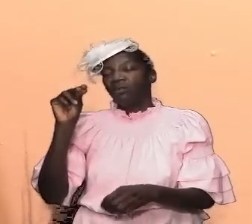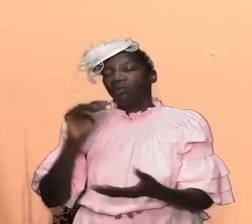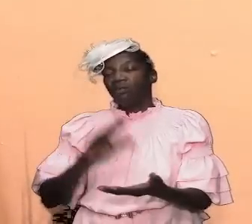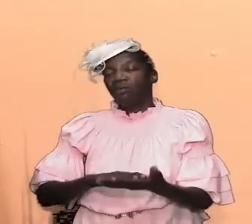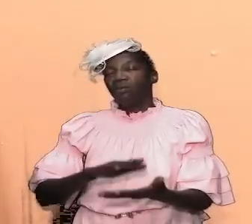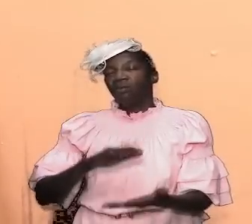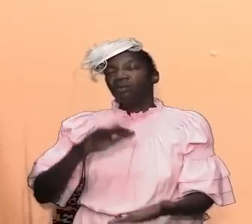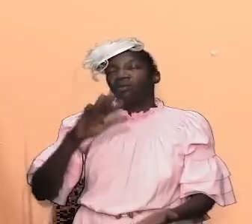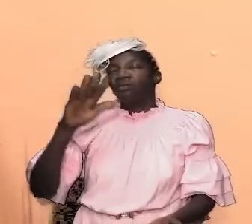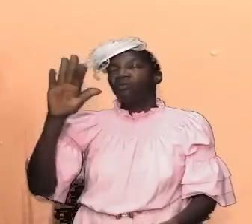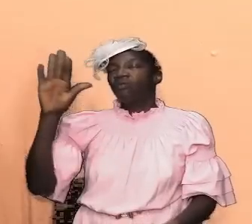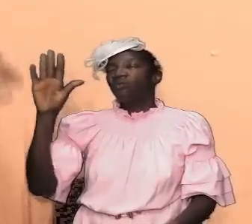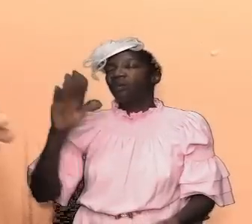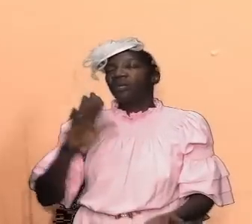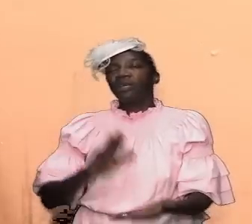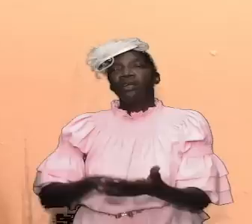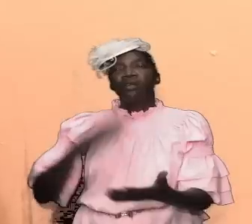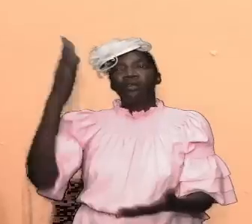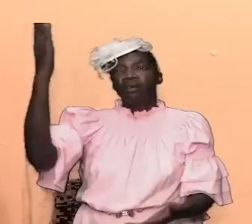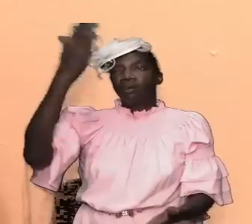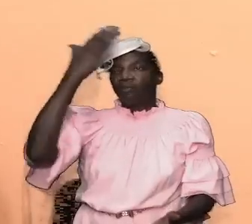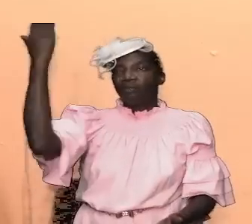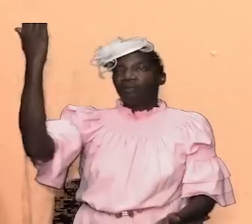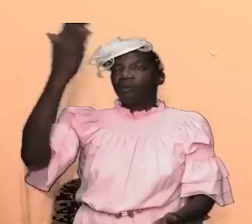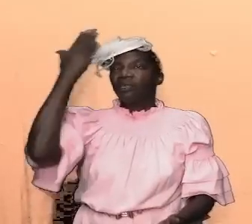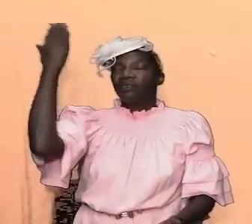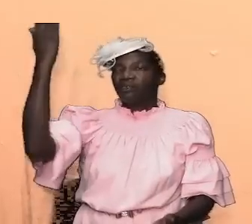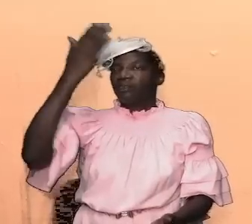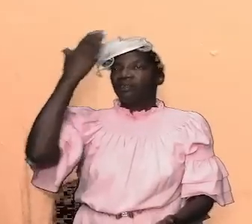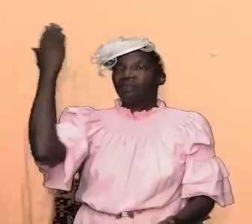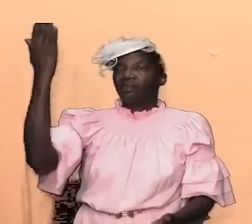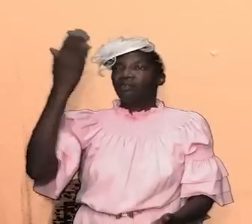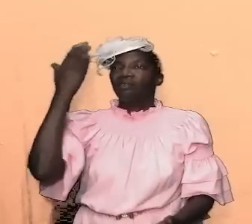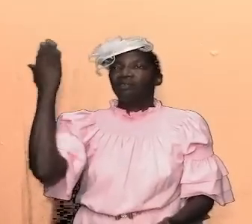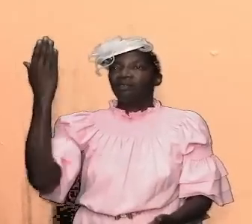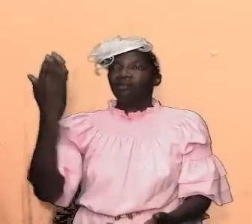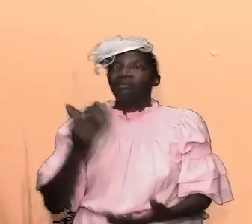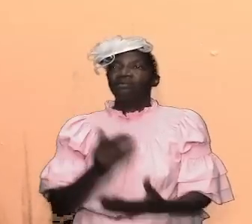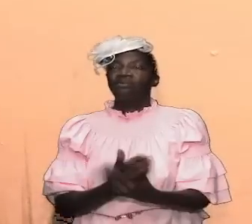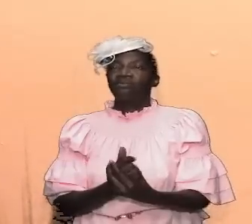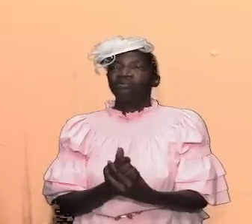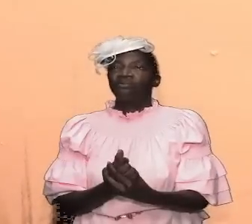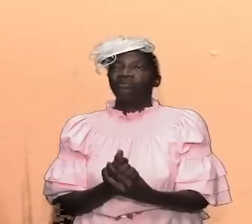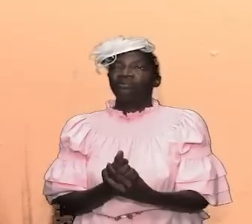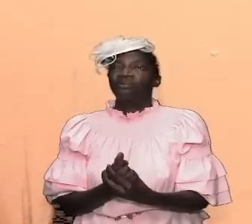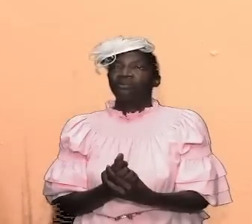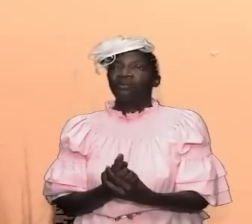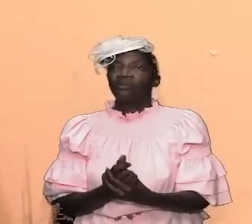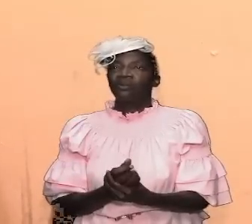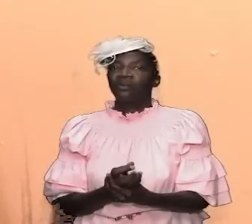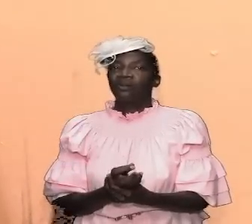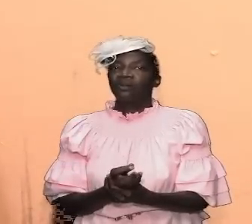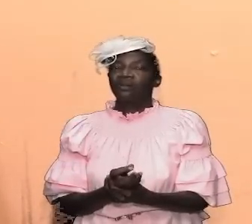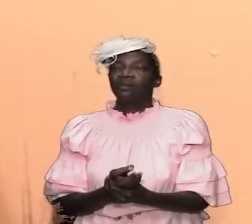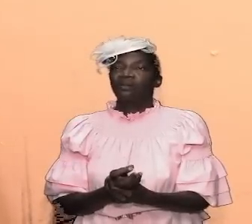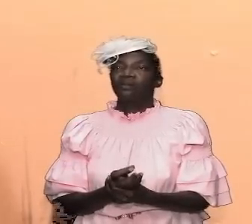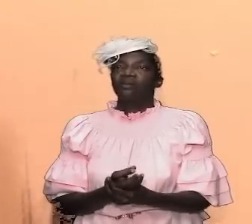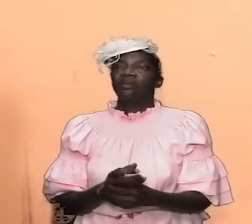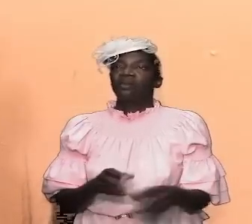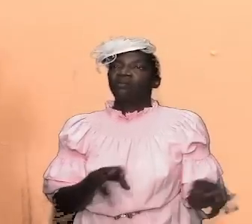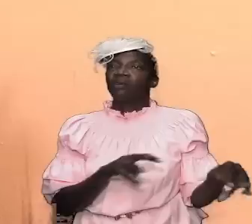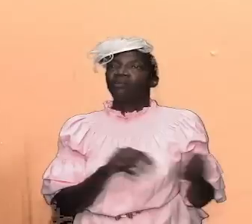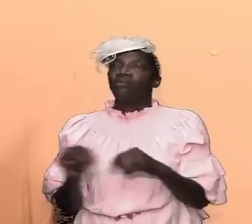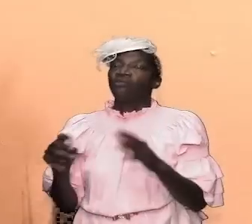i want us to remember what was just said because we will pick up on it and then we will move now to show